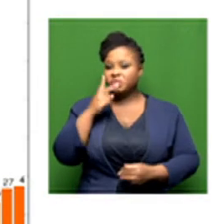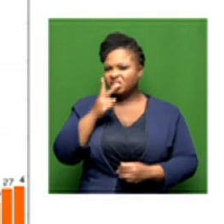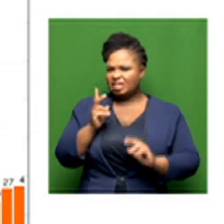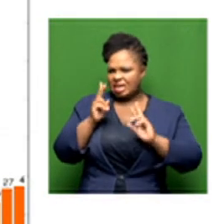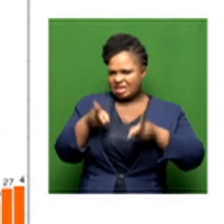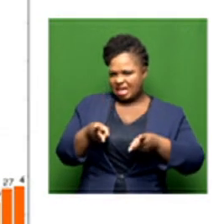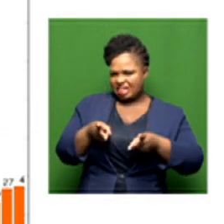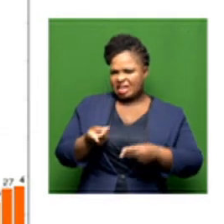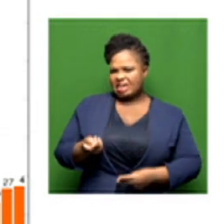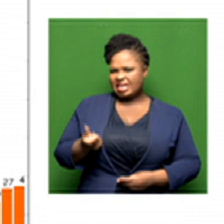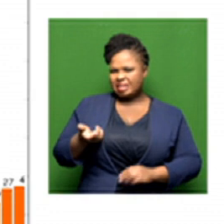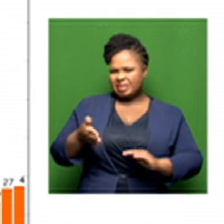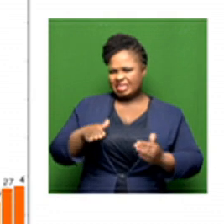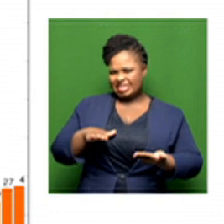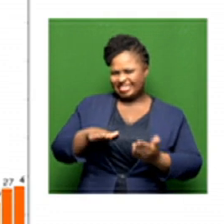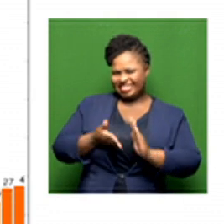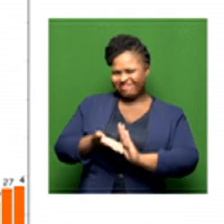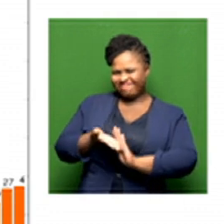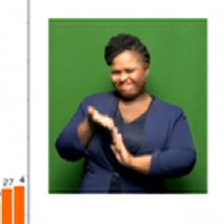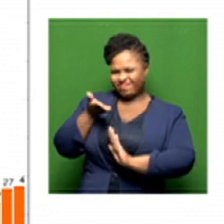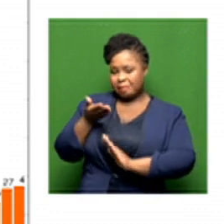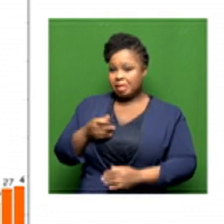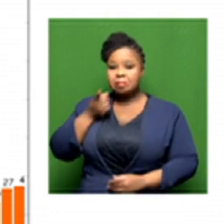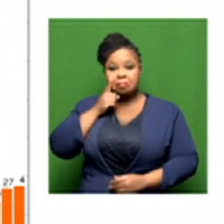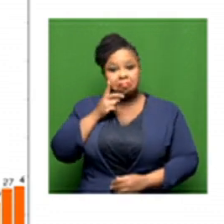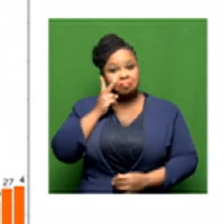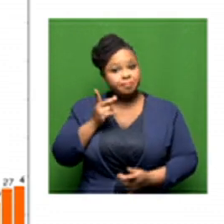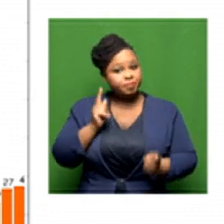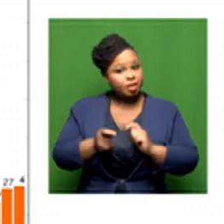But I guess, unfortunately, that that looks set to change.